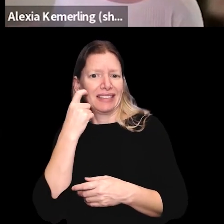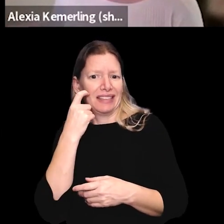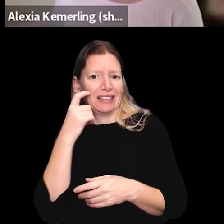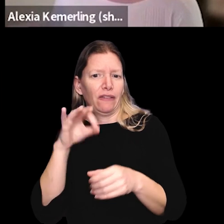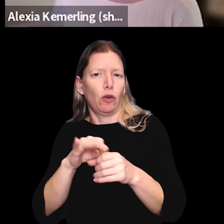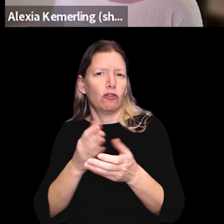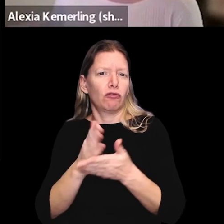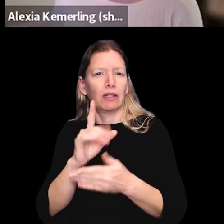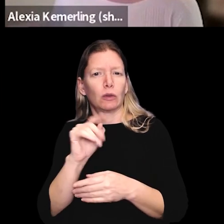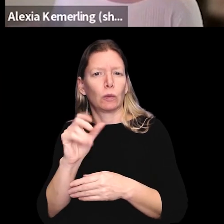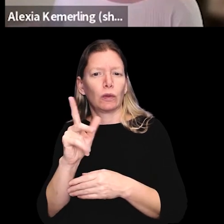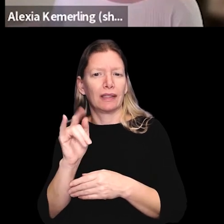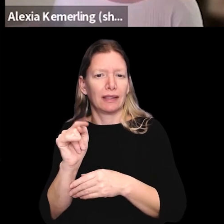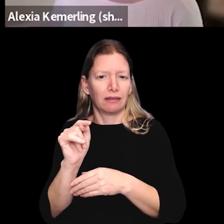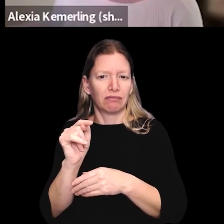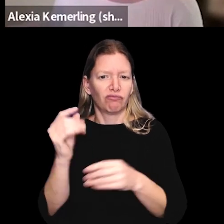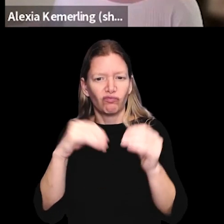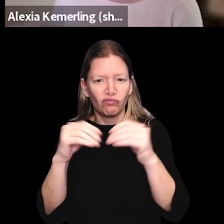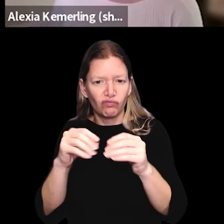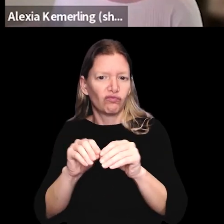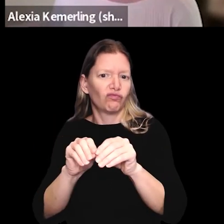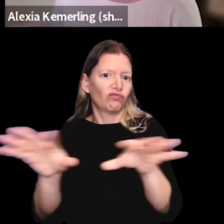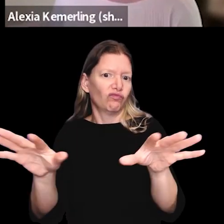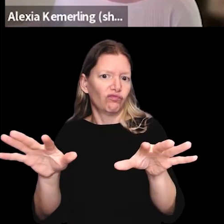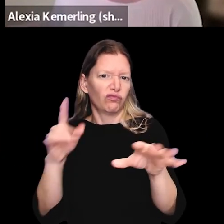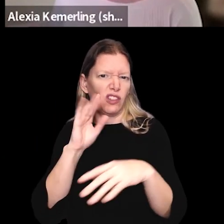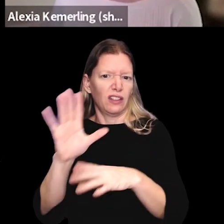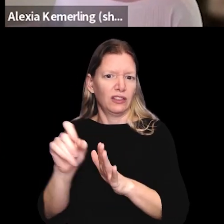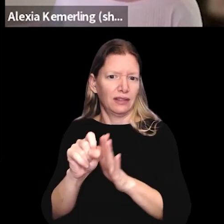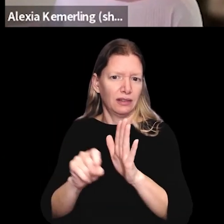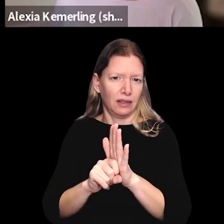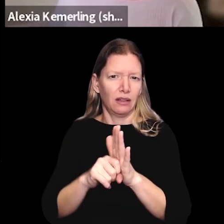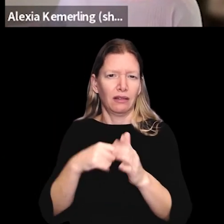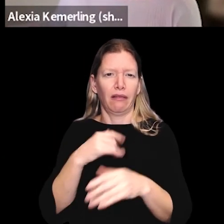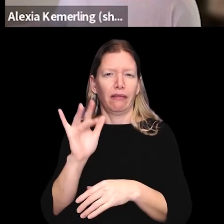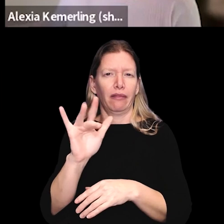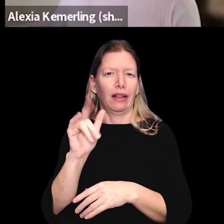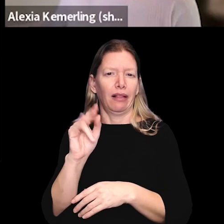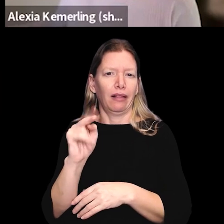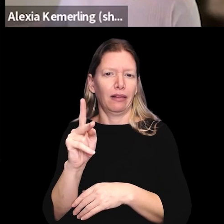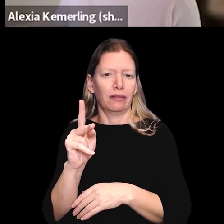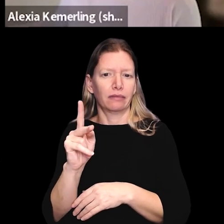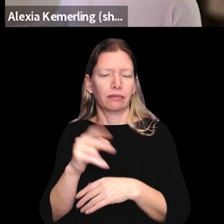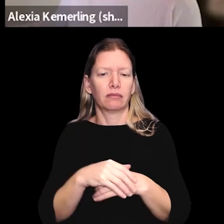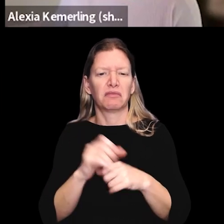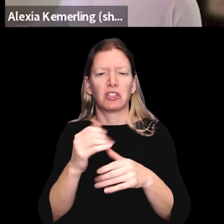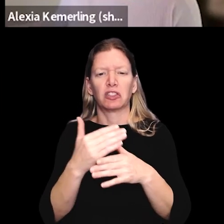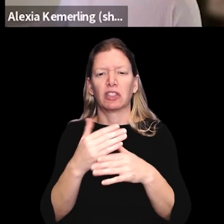Coalition also recently put out a voting rights toolkit for their state that I've linked here.